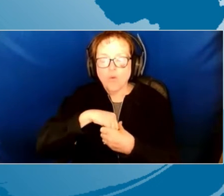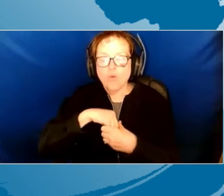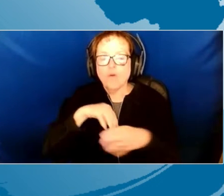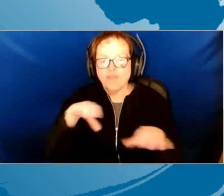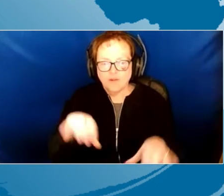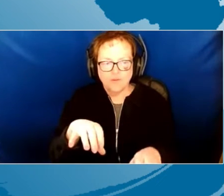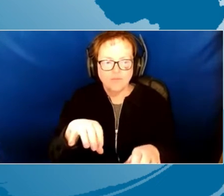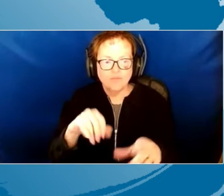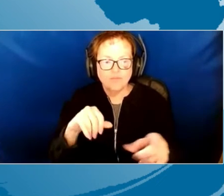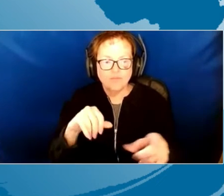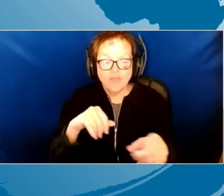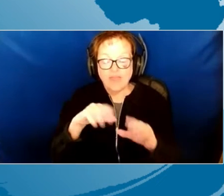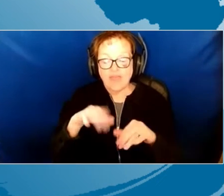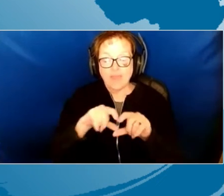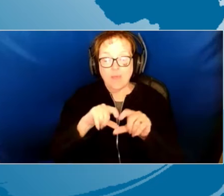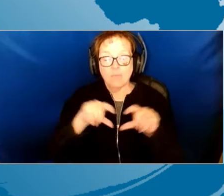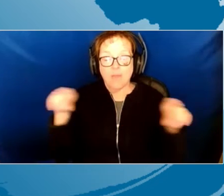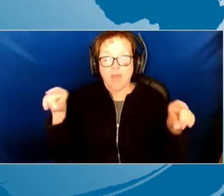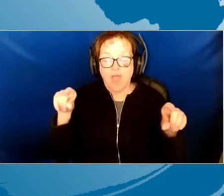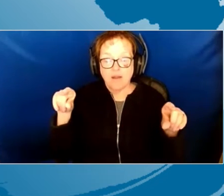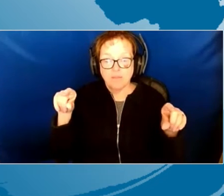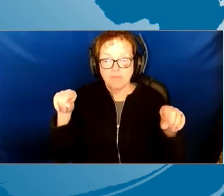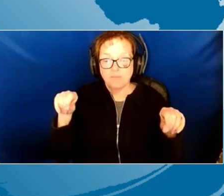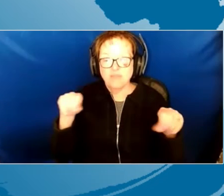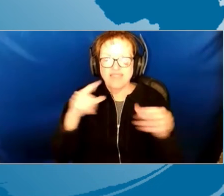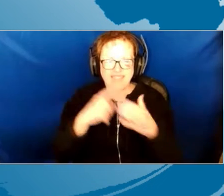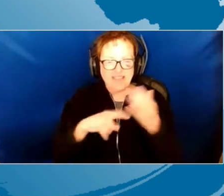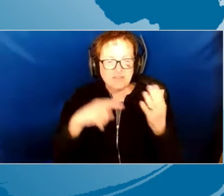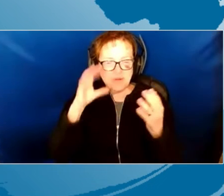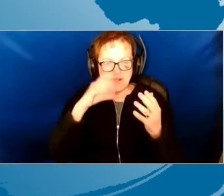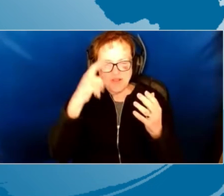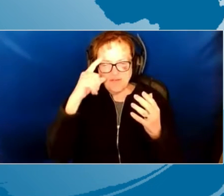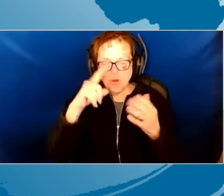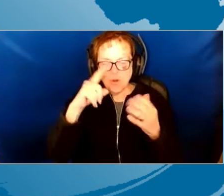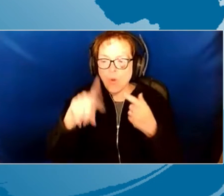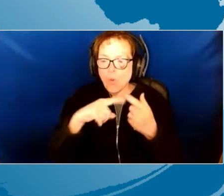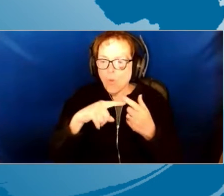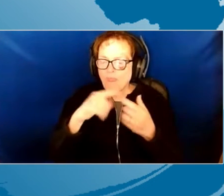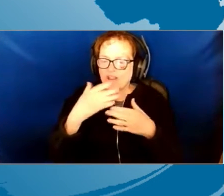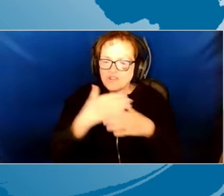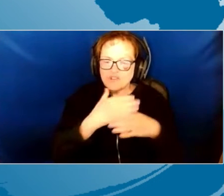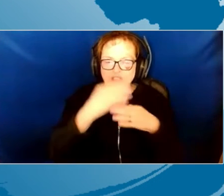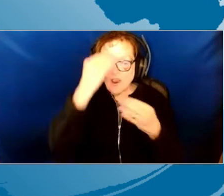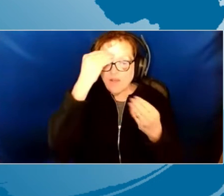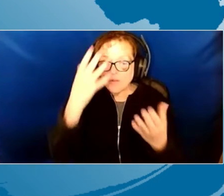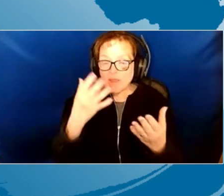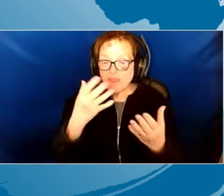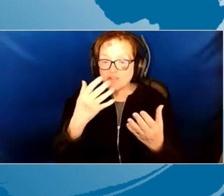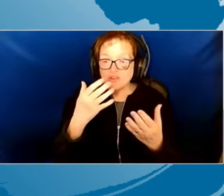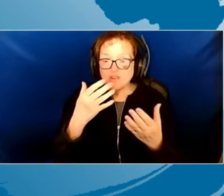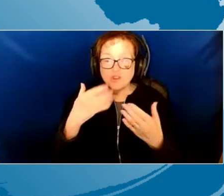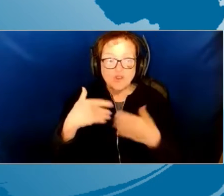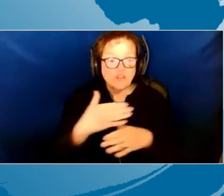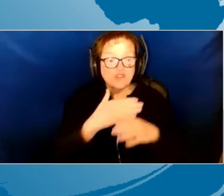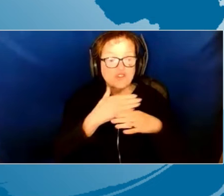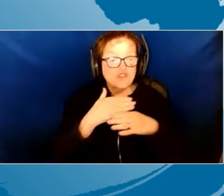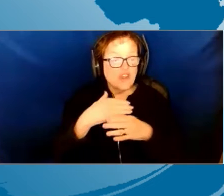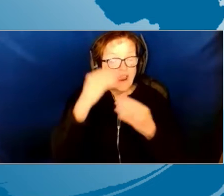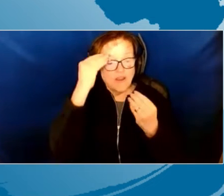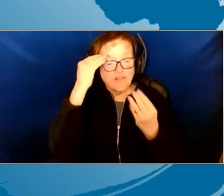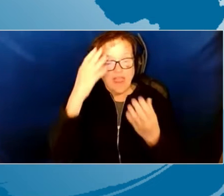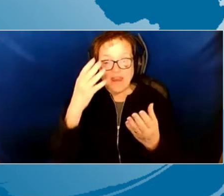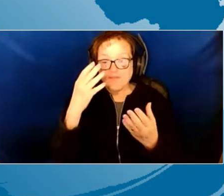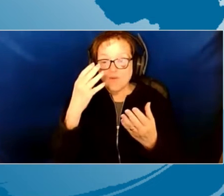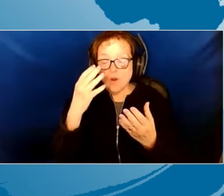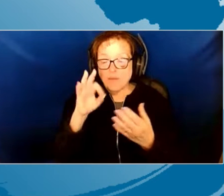there on the bottom, all across the bottom. There's what you've been looking for. When can I share information? Well, you can share information and provide informative feedback